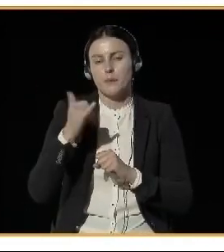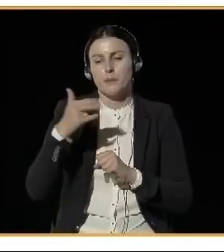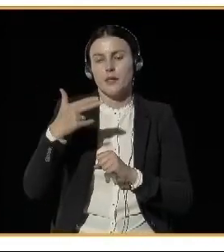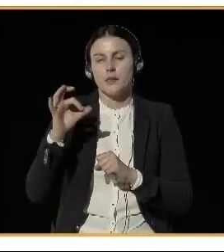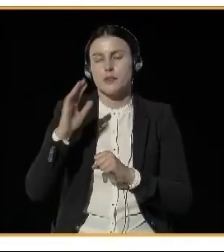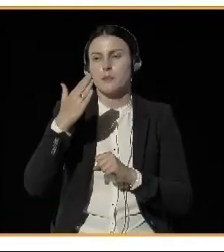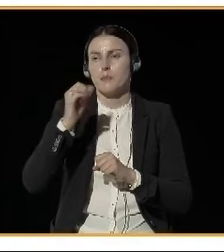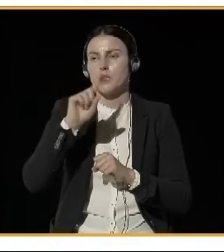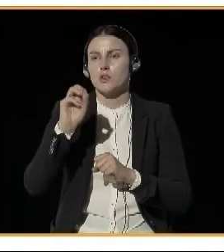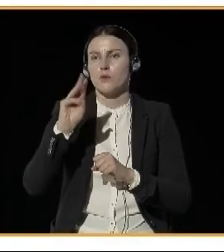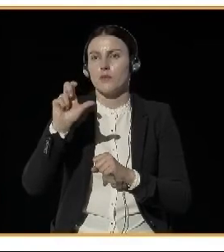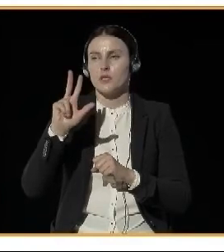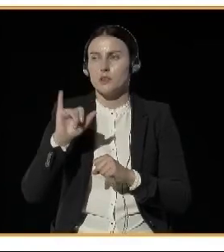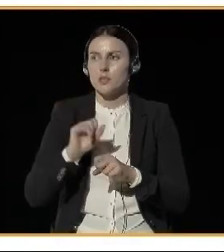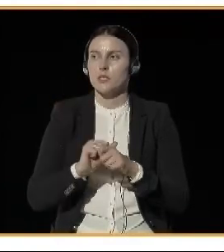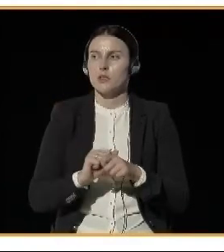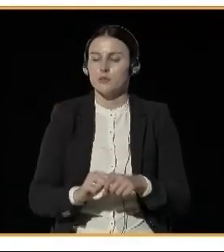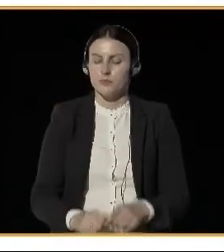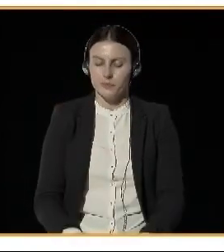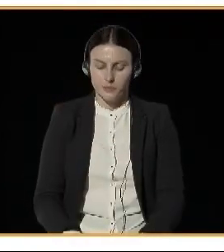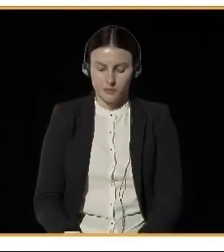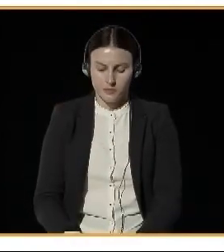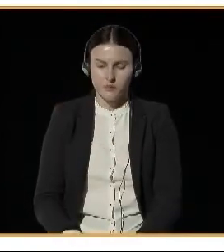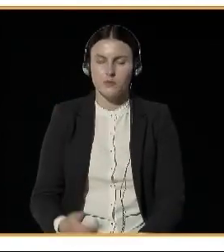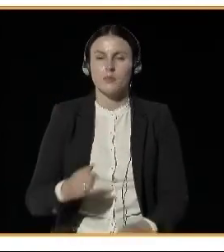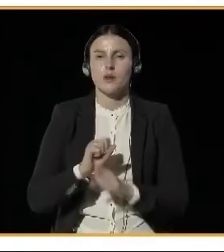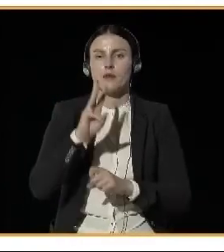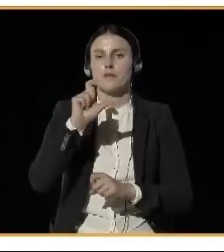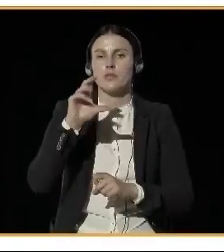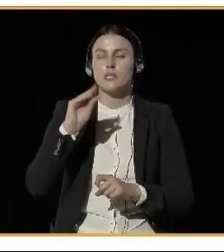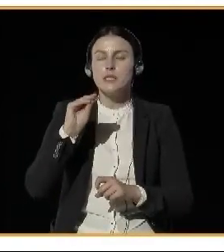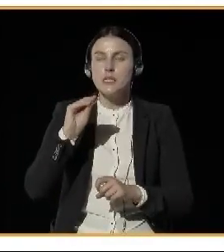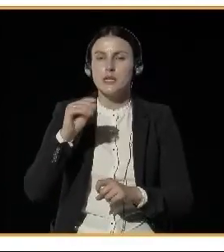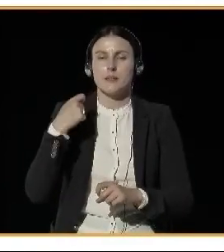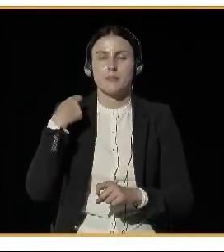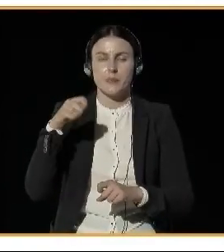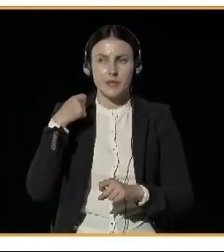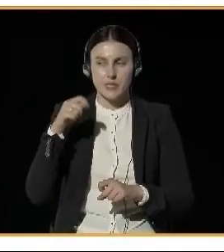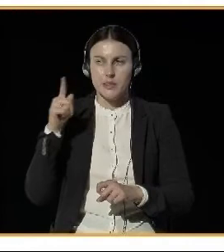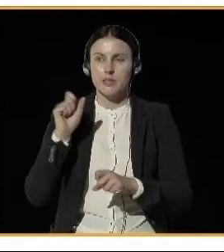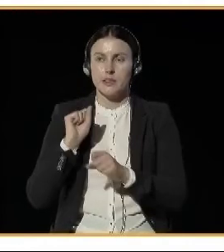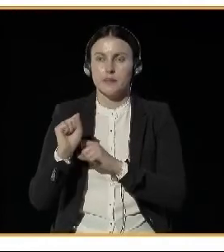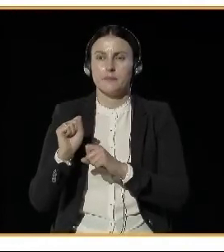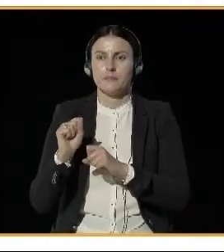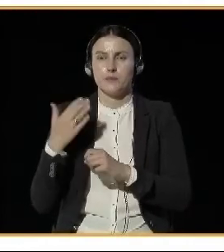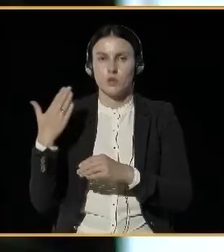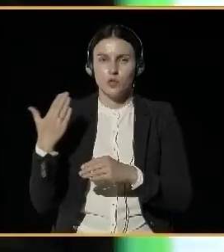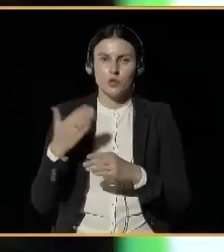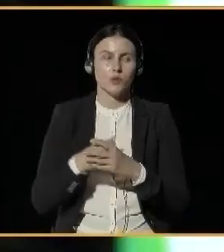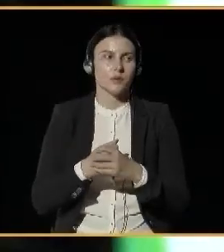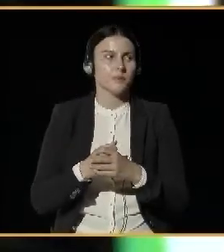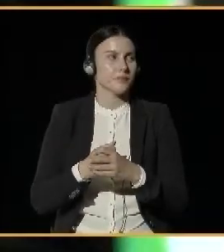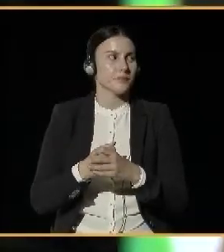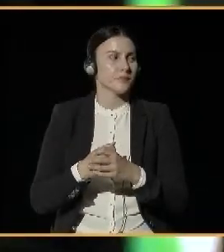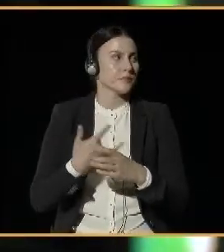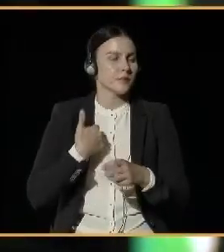this actually very rich and informative prelection. I am actually not proud to say that our small